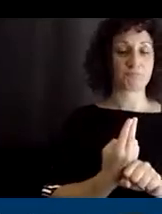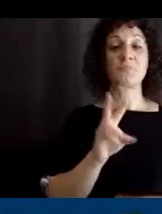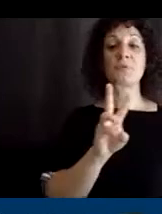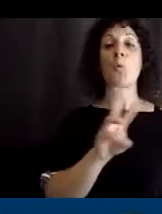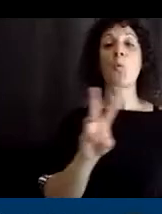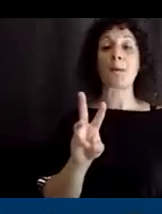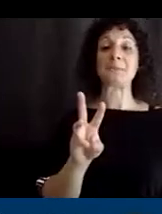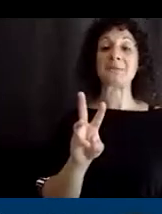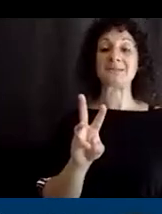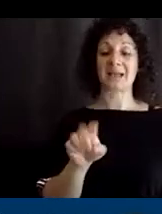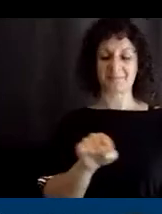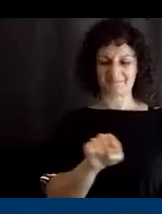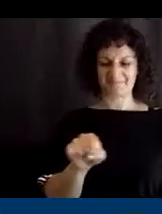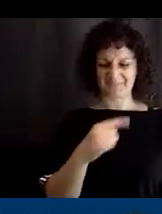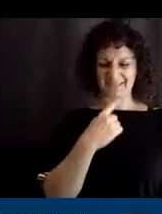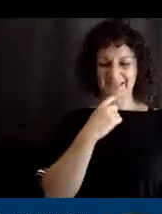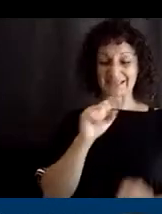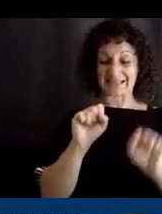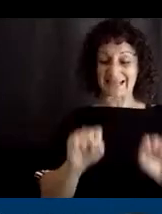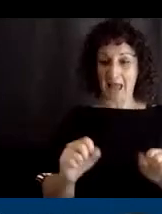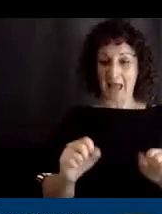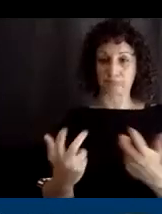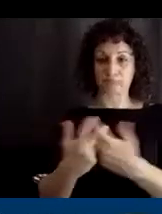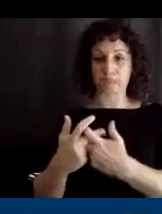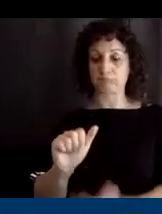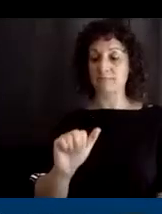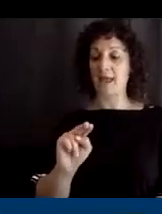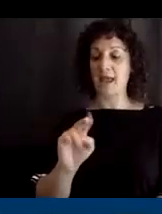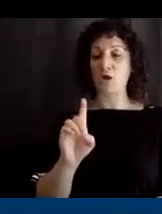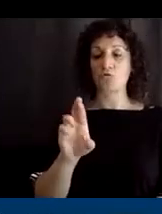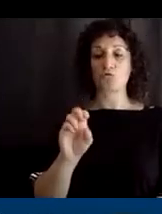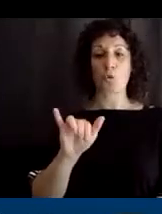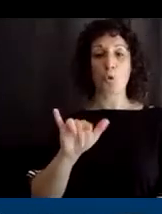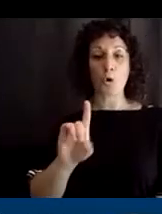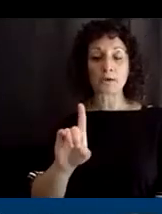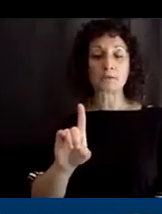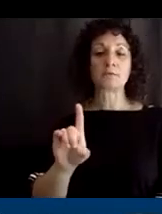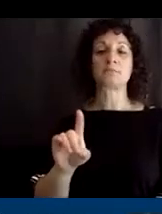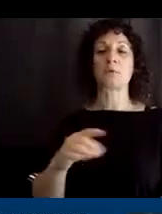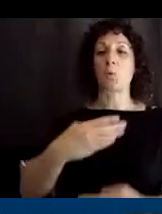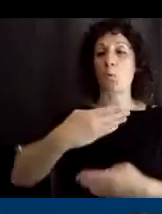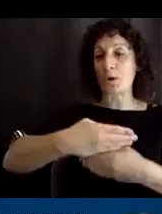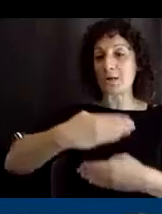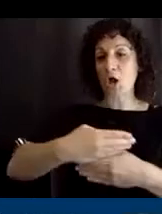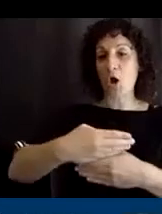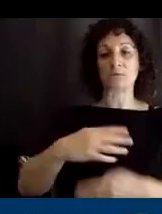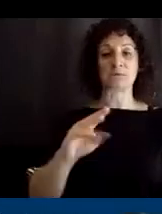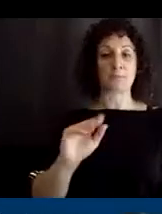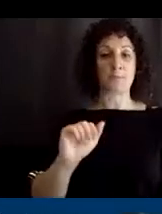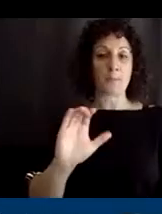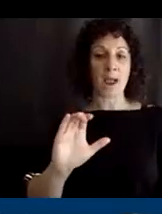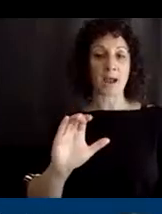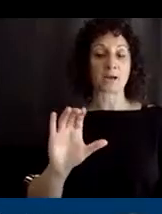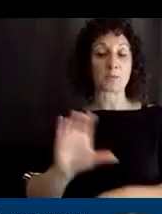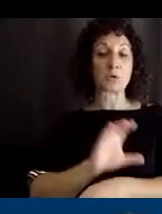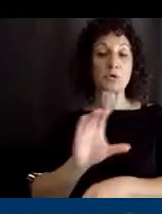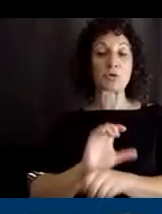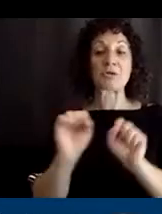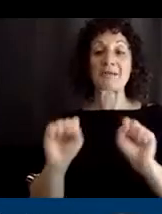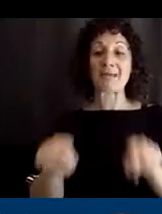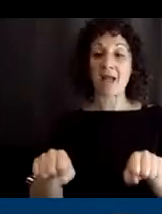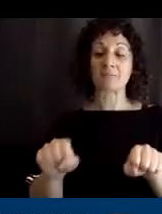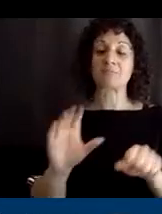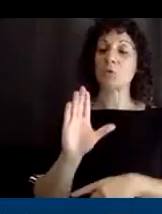able to work with Android and also with, um, Windows and Mac computers. So it seems like it kind of